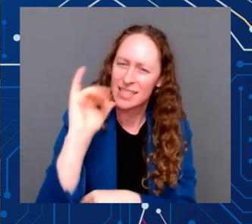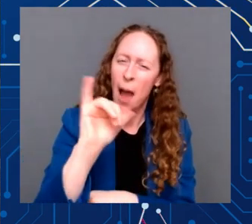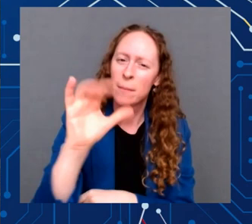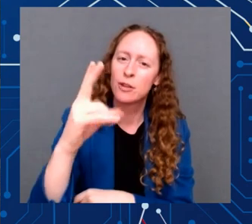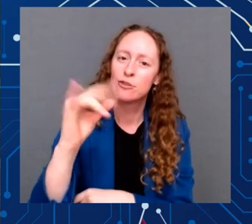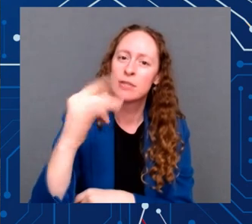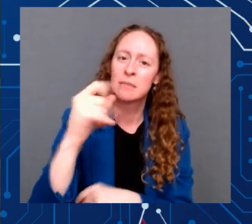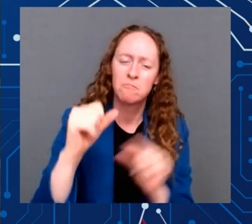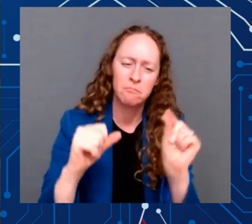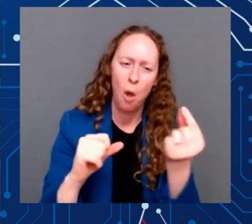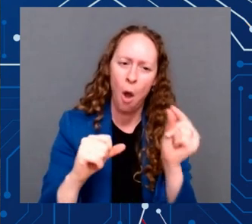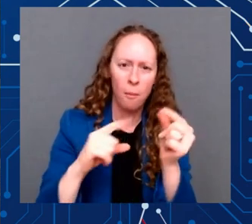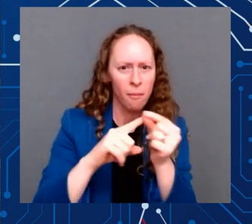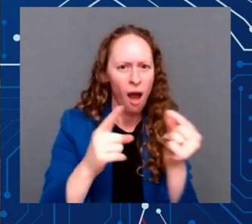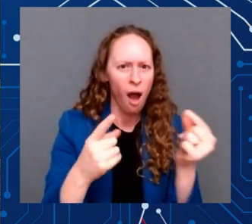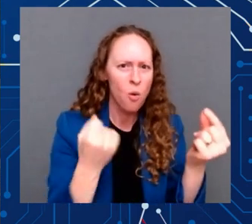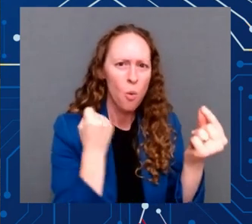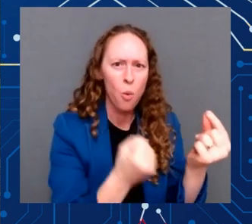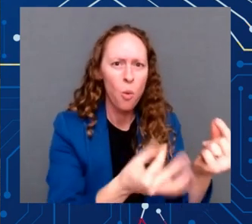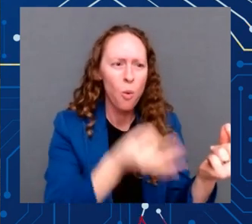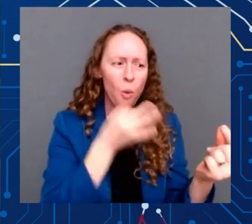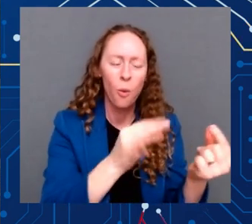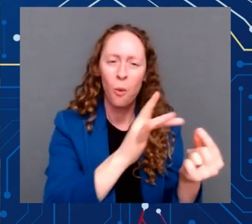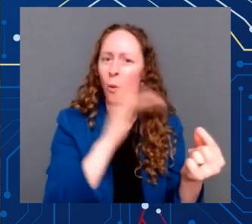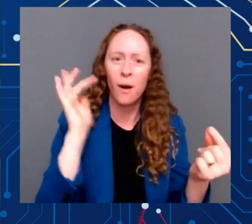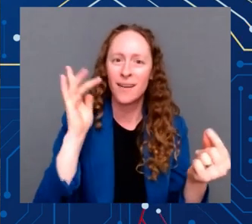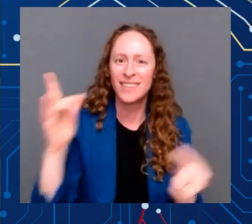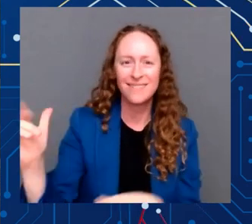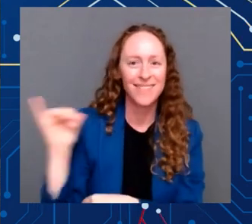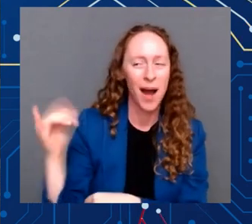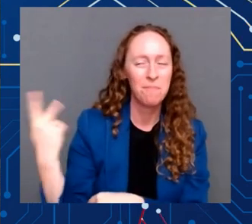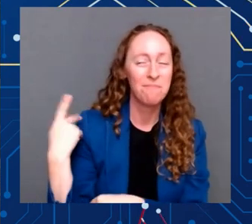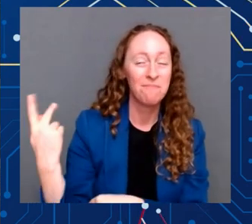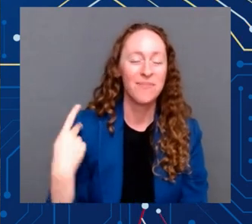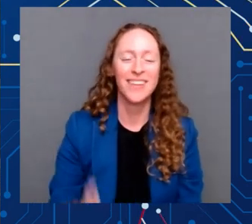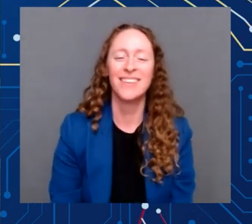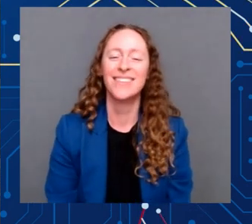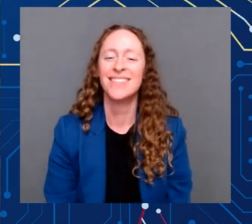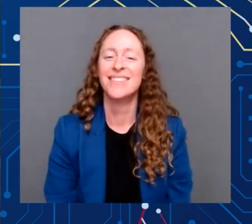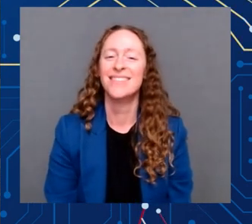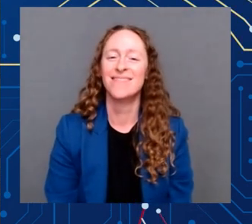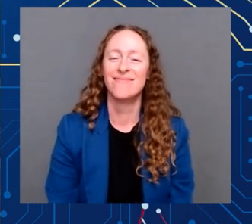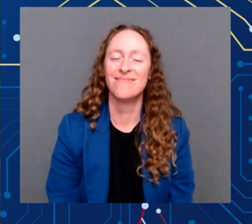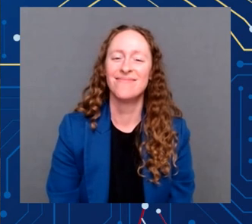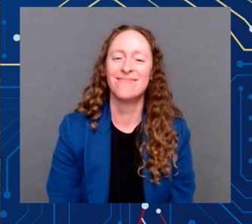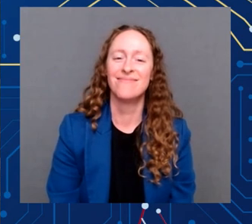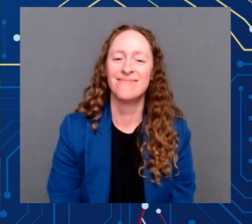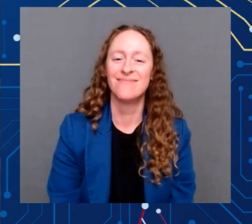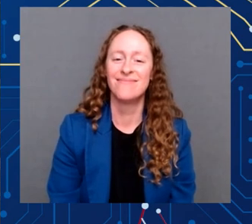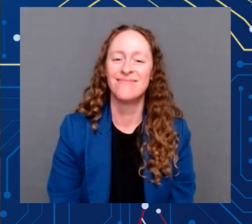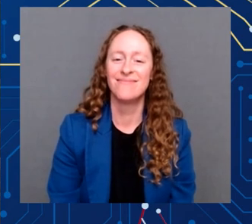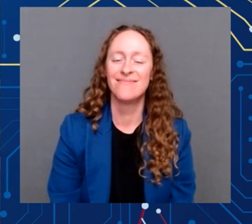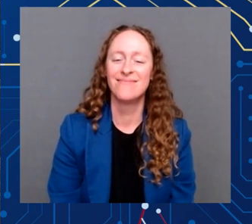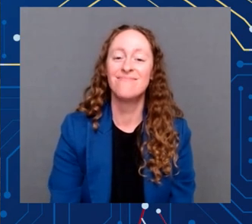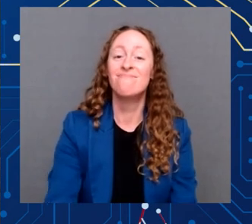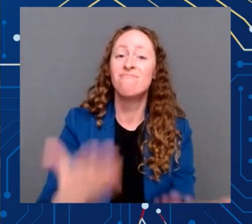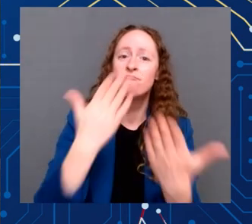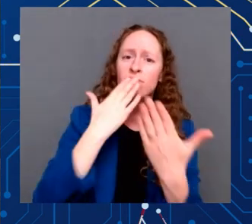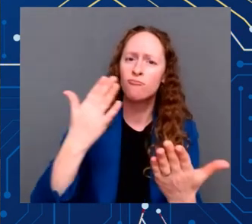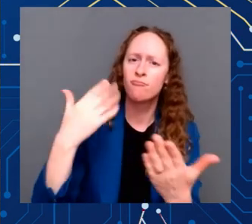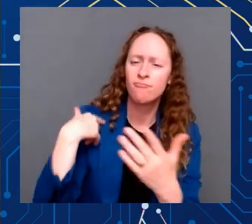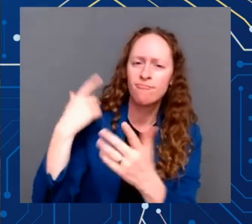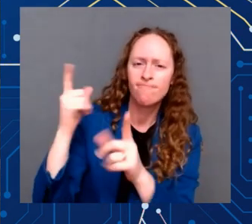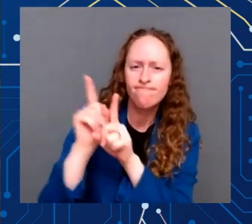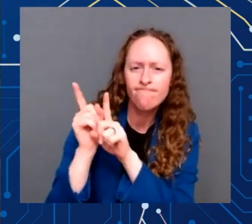I want to thank you for your friendship in this, your mentorship, but most of all, your persistence and your commitment. It wasn't easy